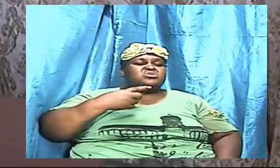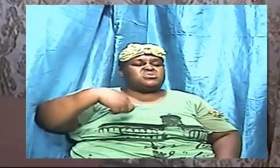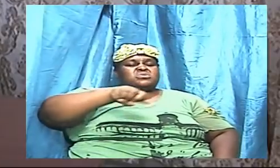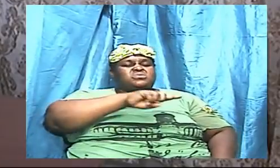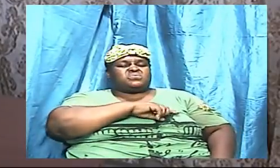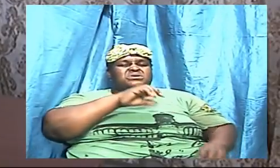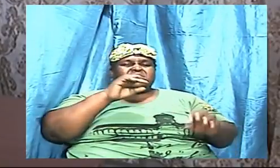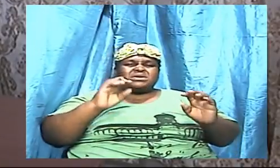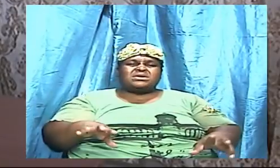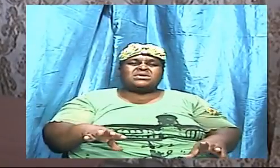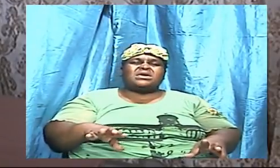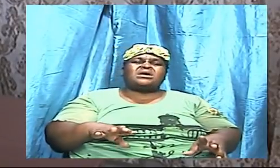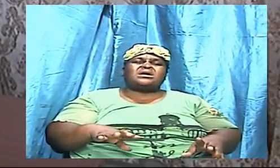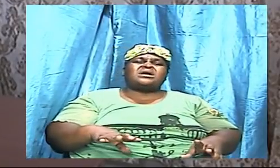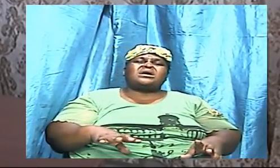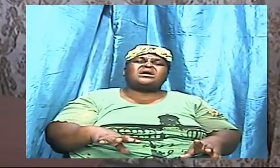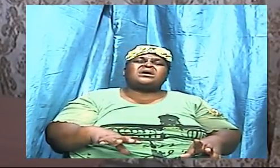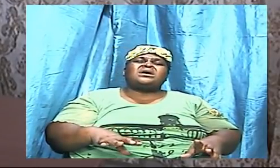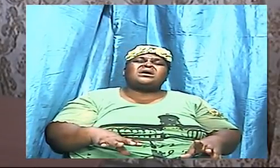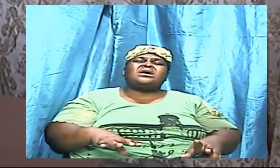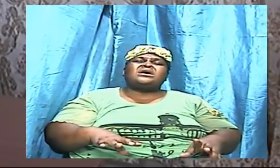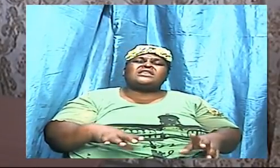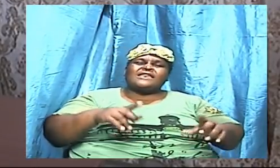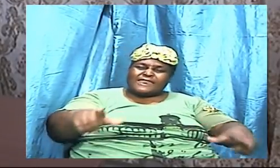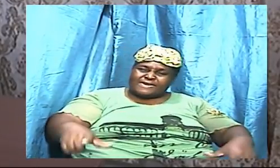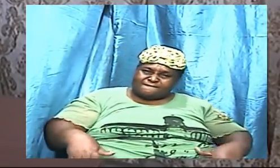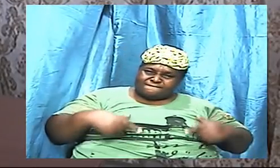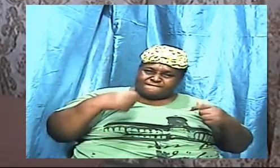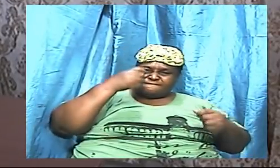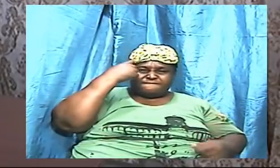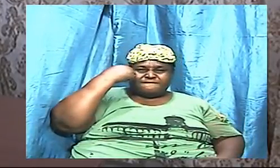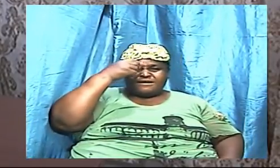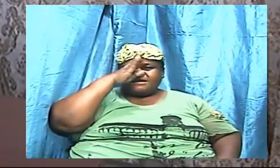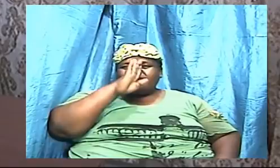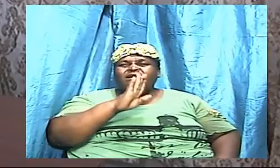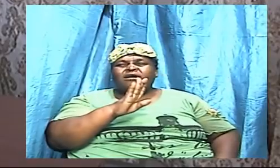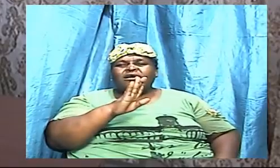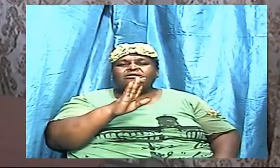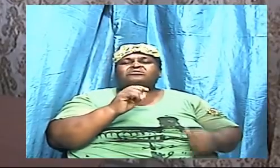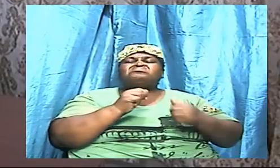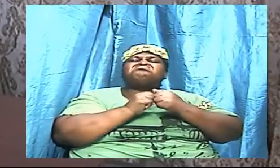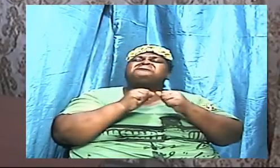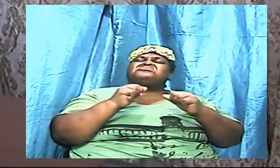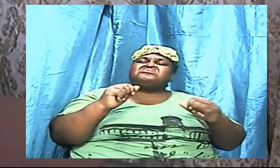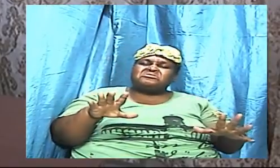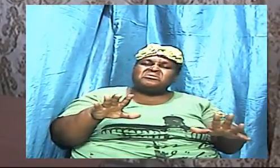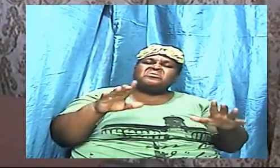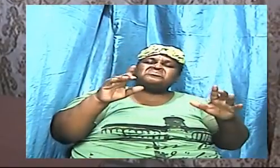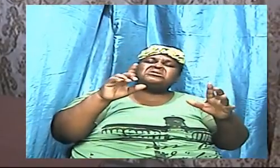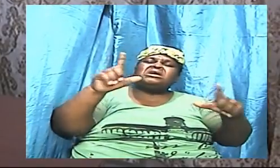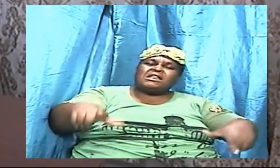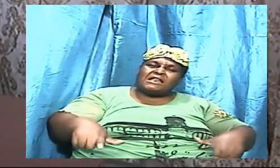it in our Christian walk without having, dwelling,